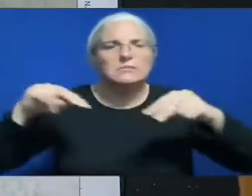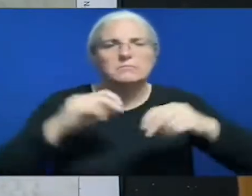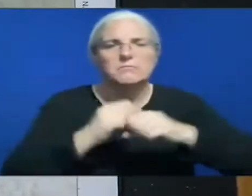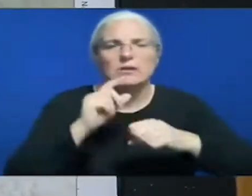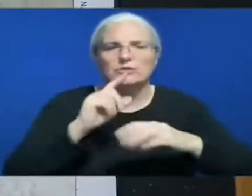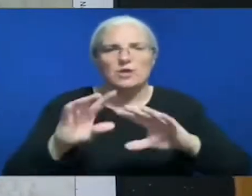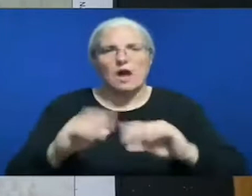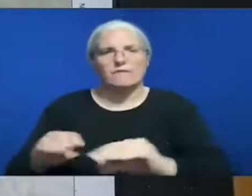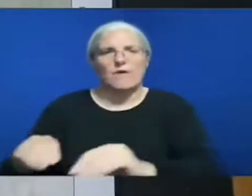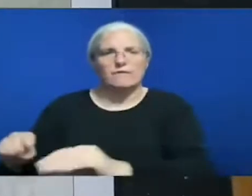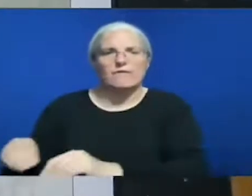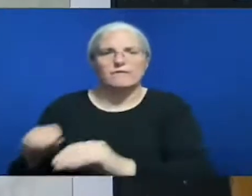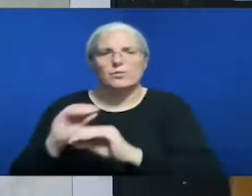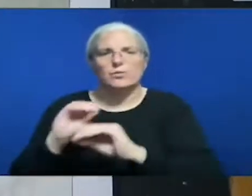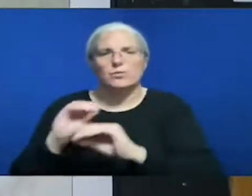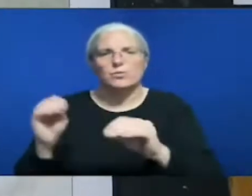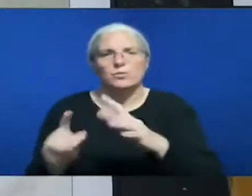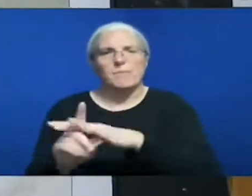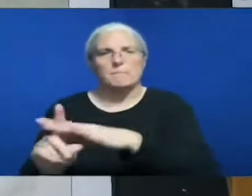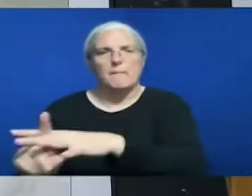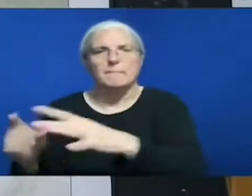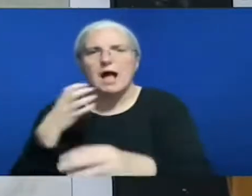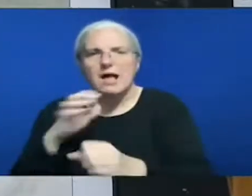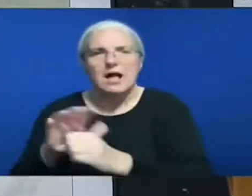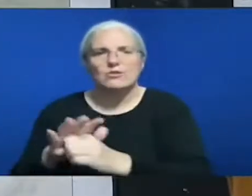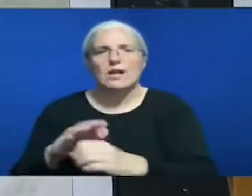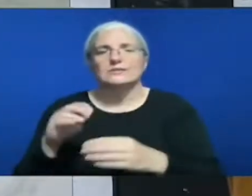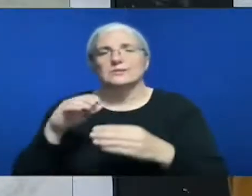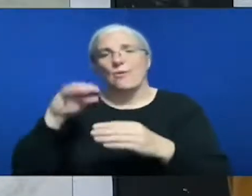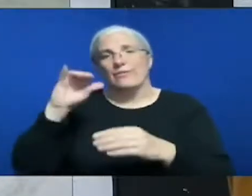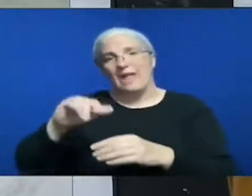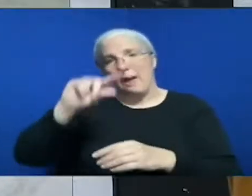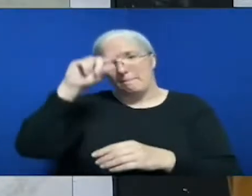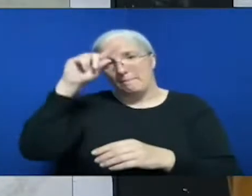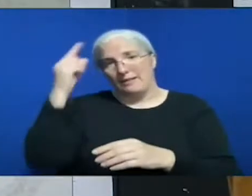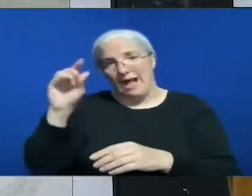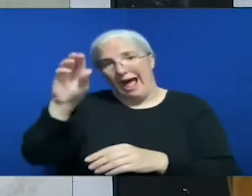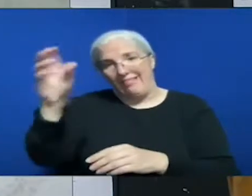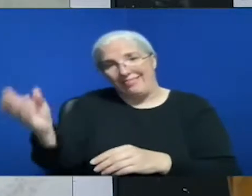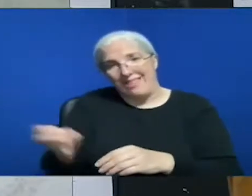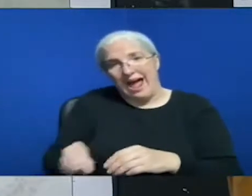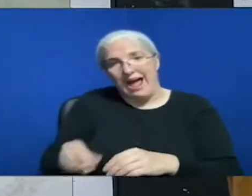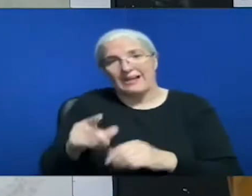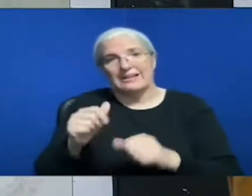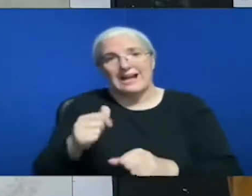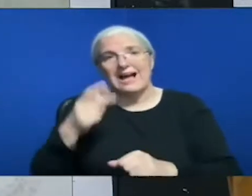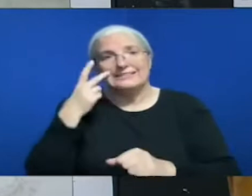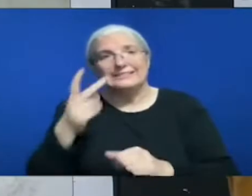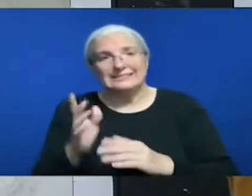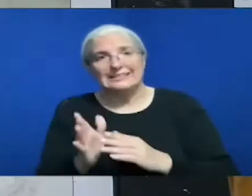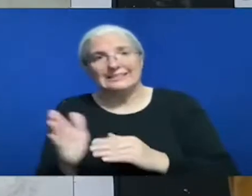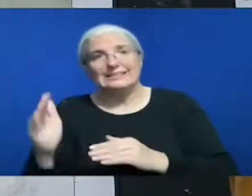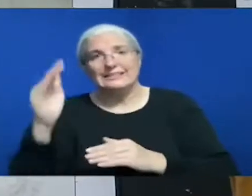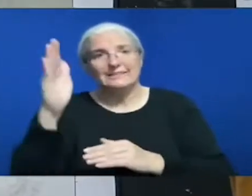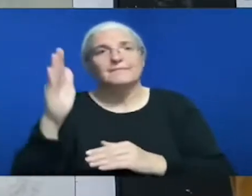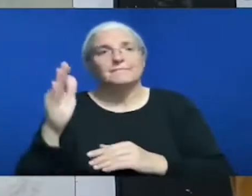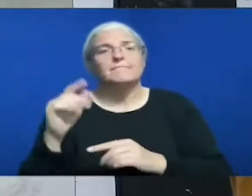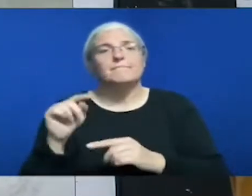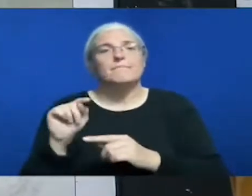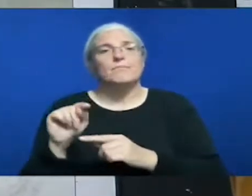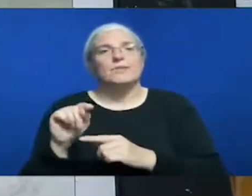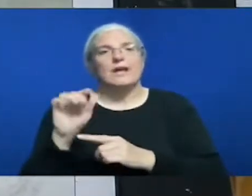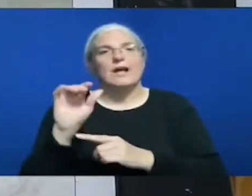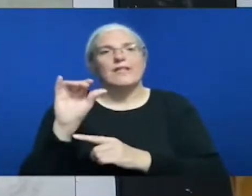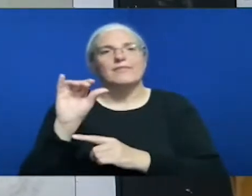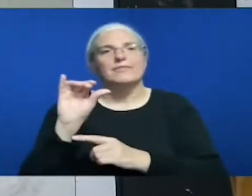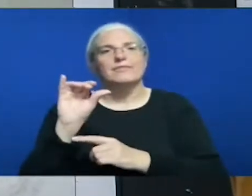this piece of black line on the eastern edge of the fire has bumped up against the Beckworth complex and there hasn't been any movement in